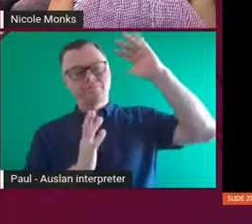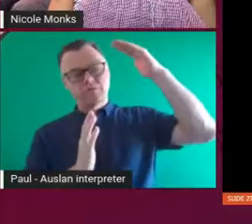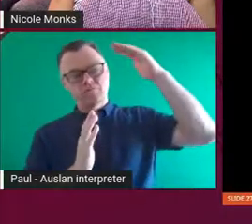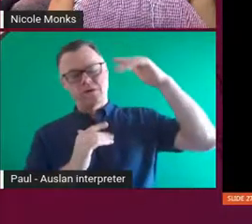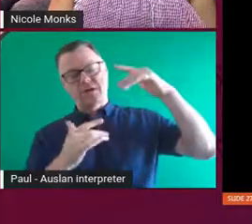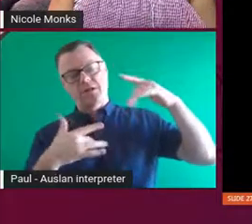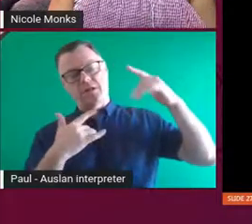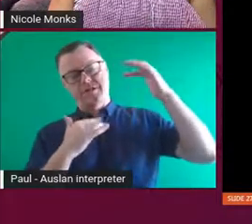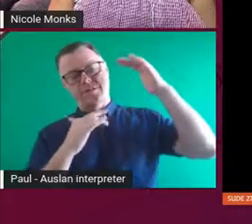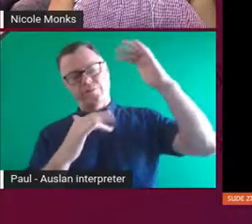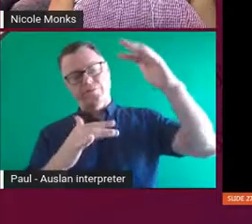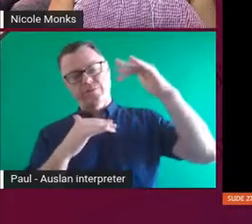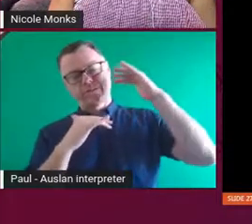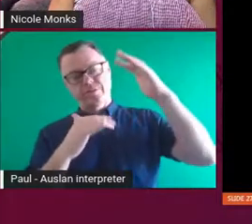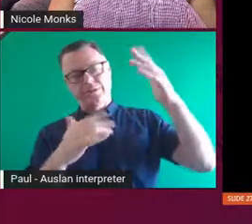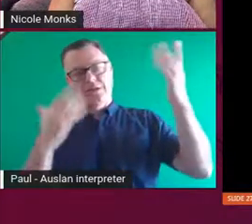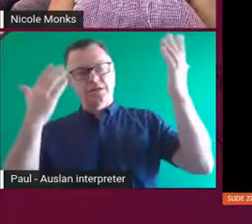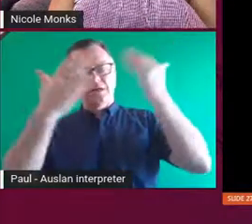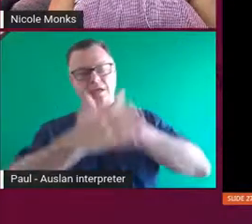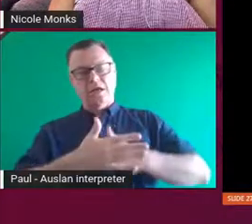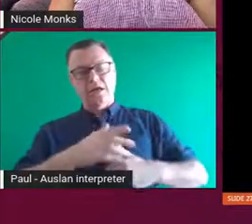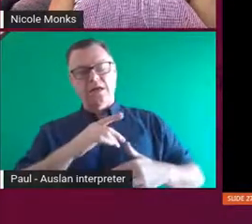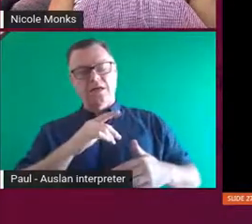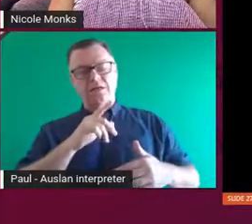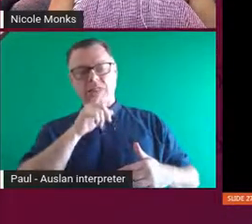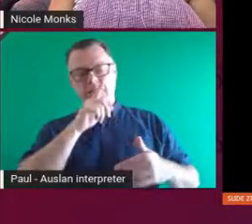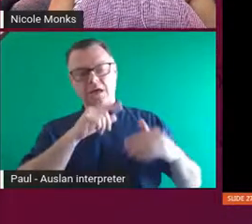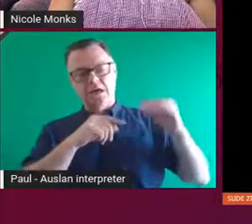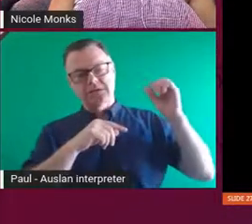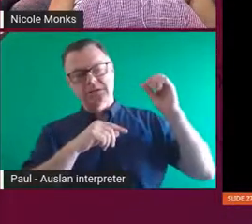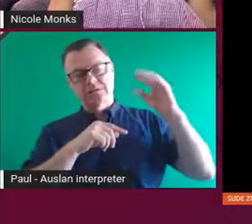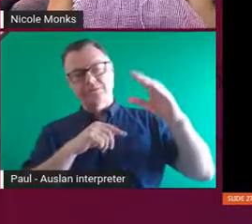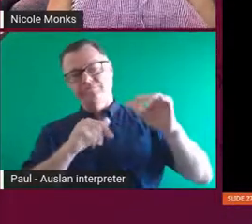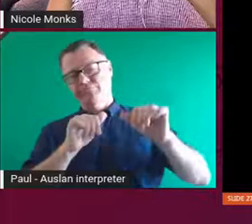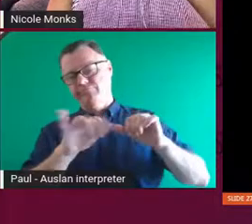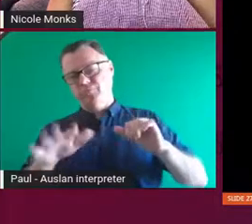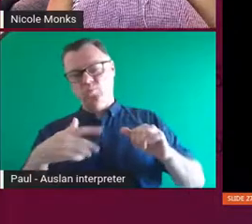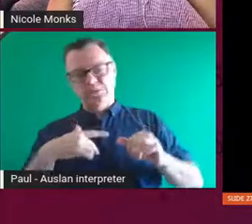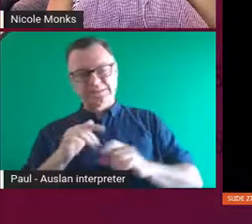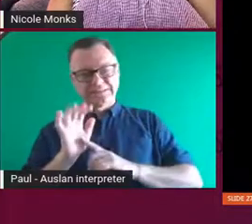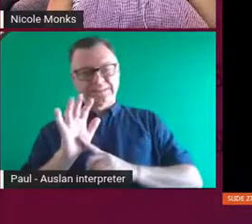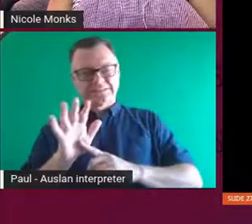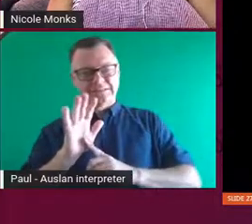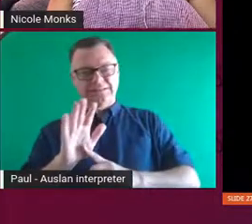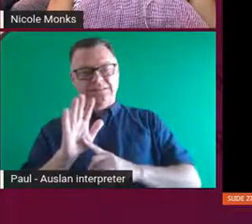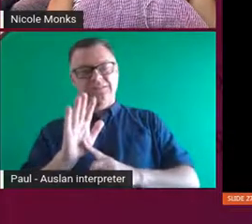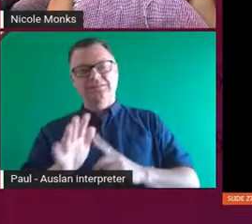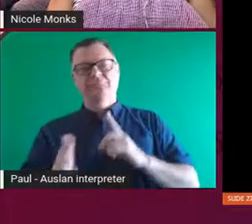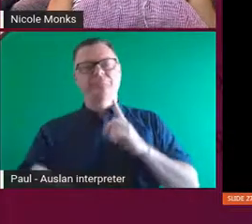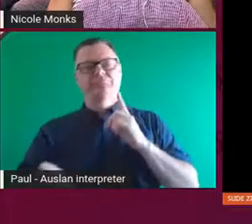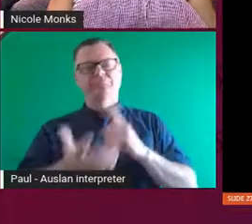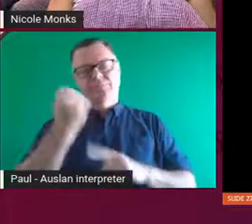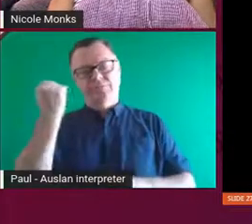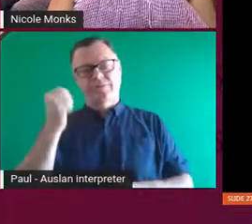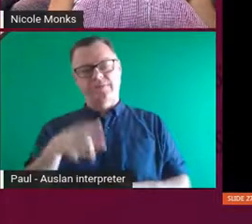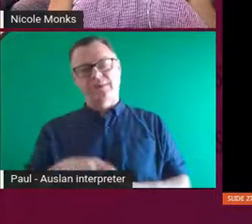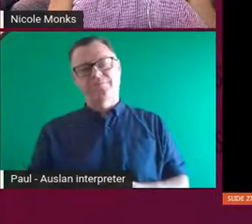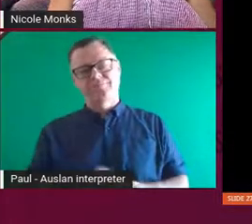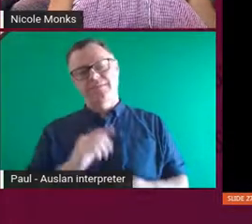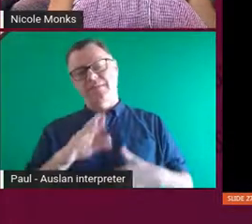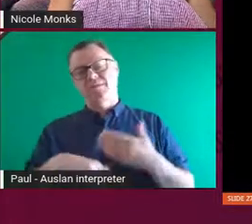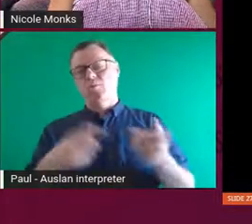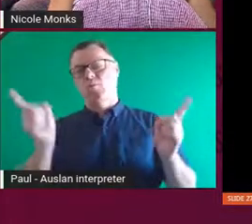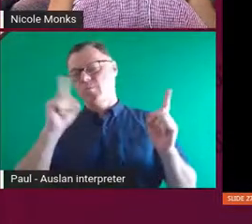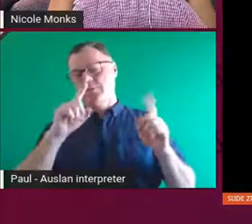alive with that side illumination, which is something we really had to push, push a lot for. So but in the end, everyone was